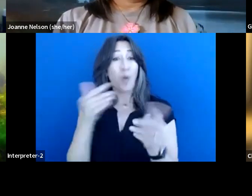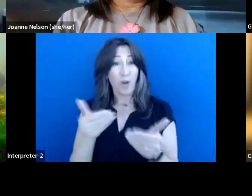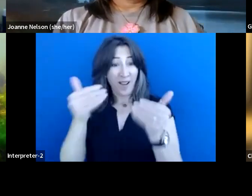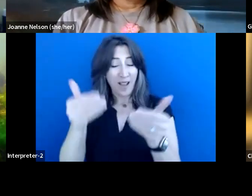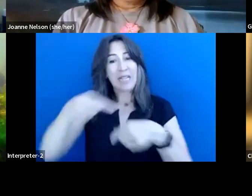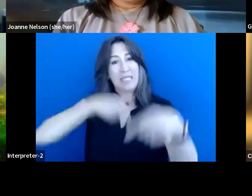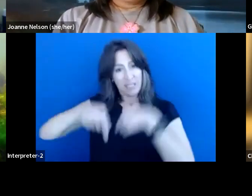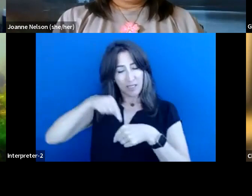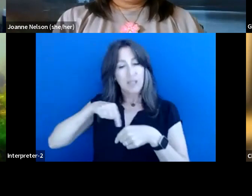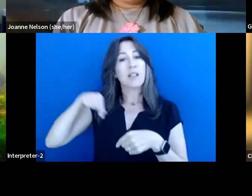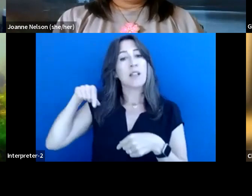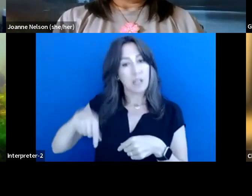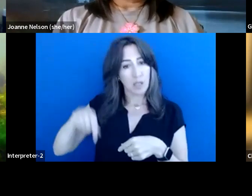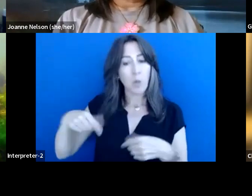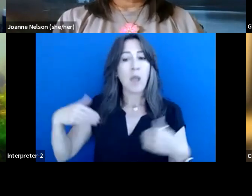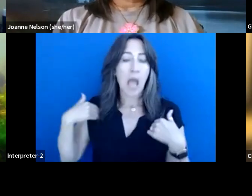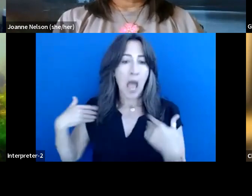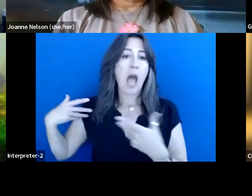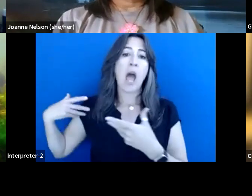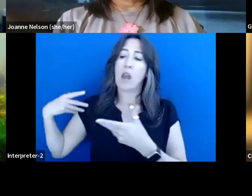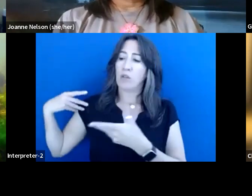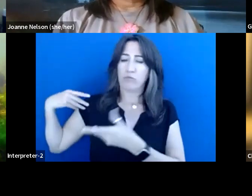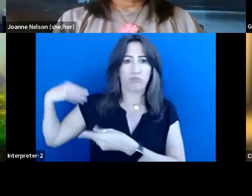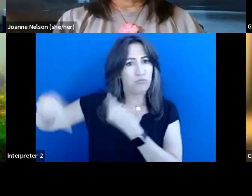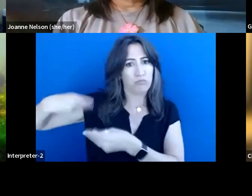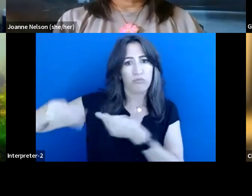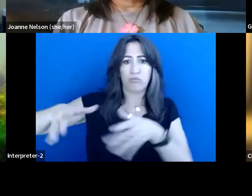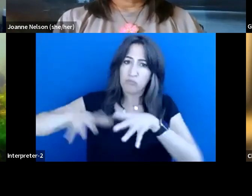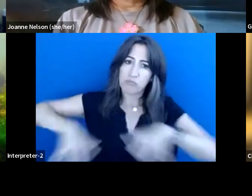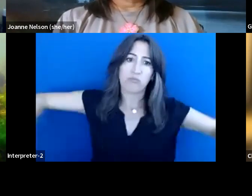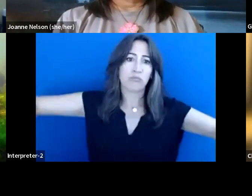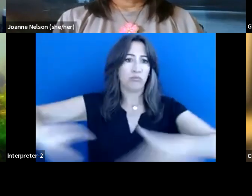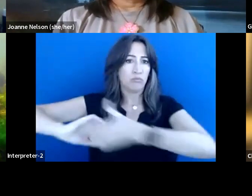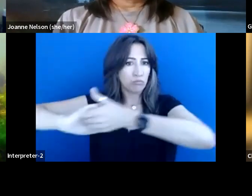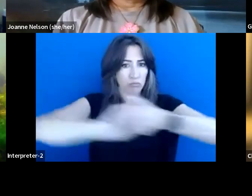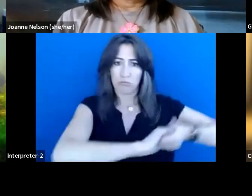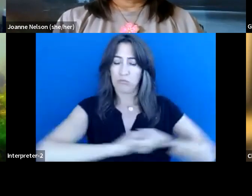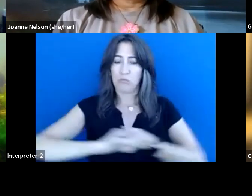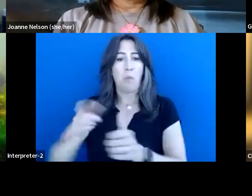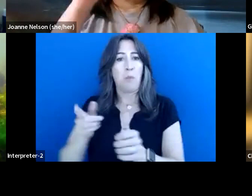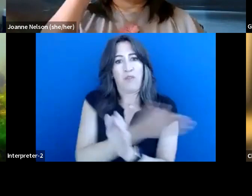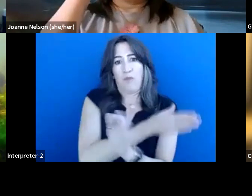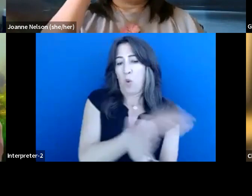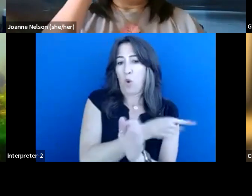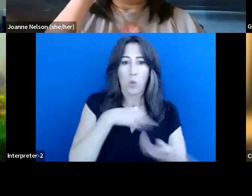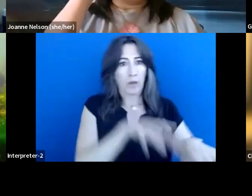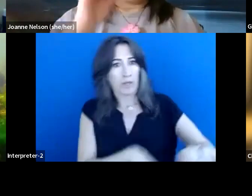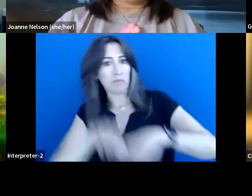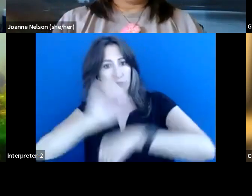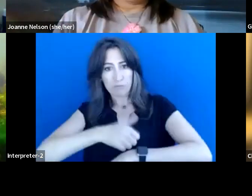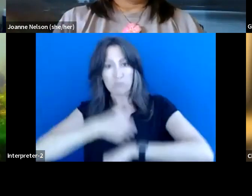along, there has been a traditional alliance along the coast, long before Coastal First Nations came along. It really just sort of